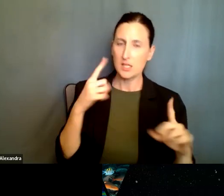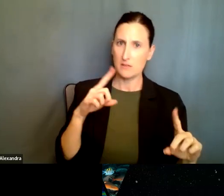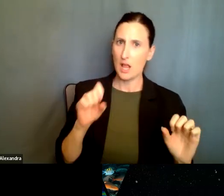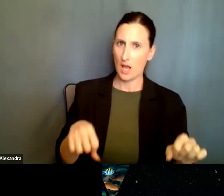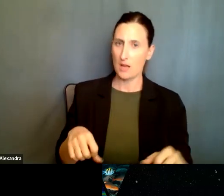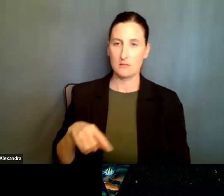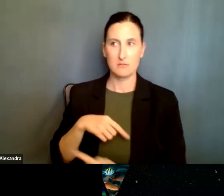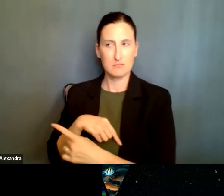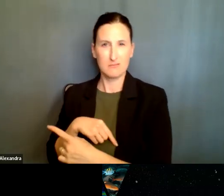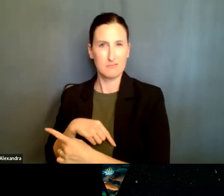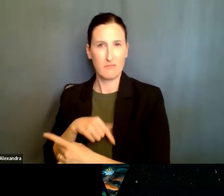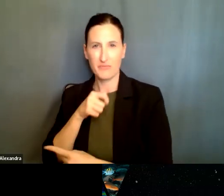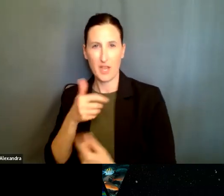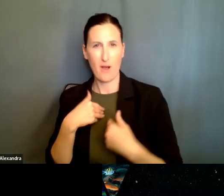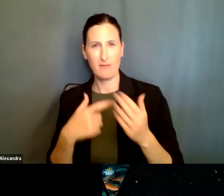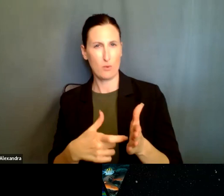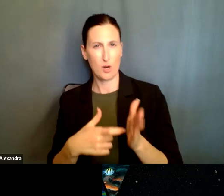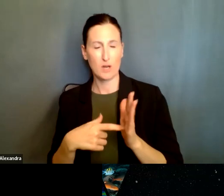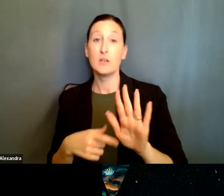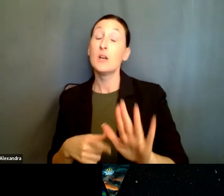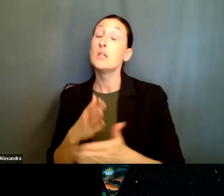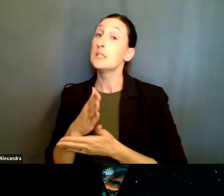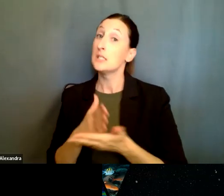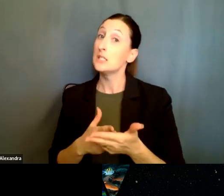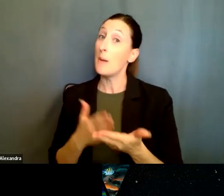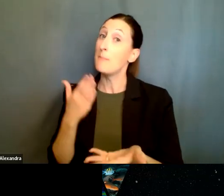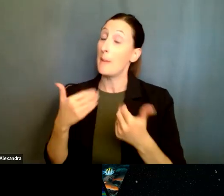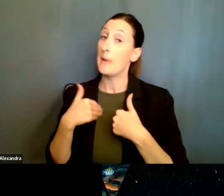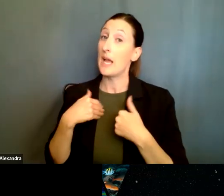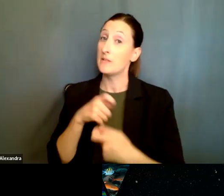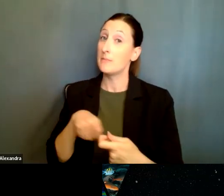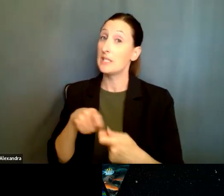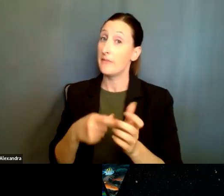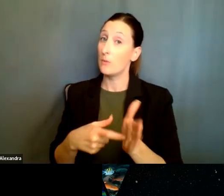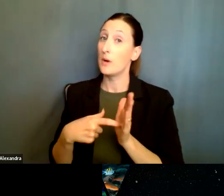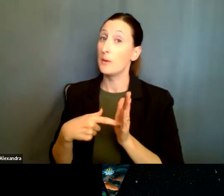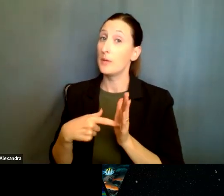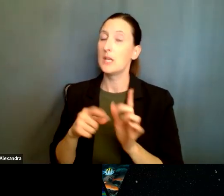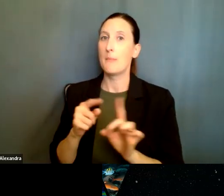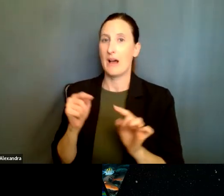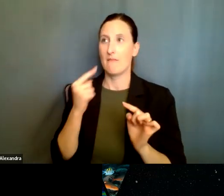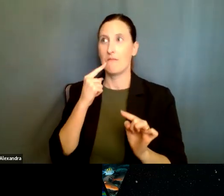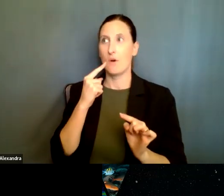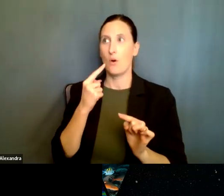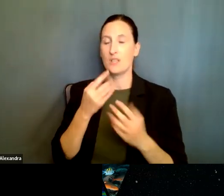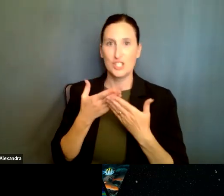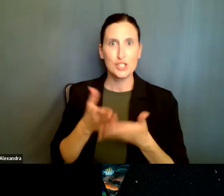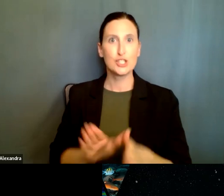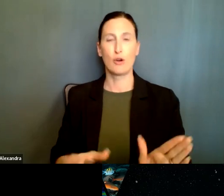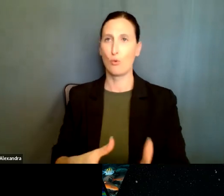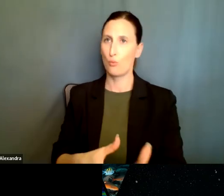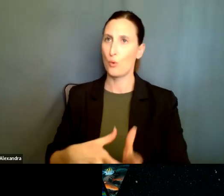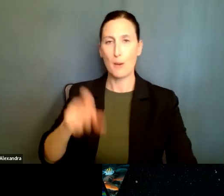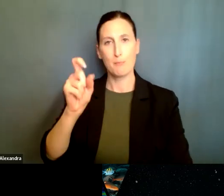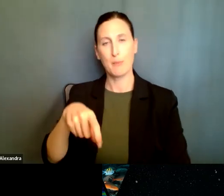I don't think there is a requirement. Some, some solicitation may have specific, may have specific requirements, but I don't think there is a general requirement for,